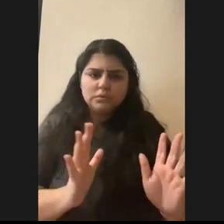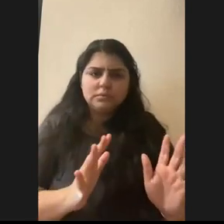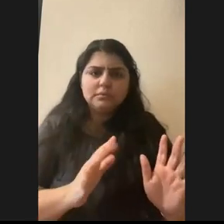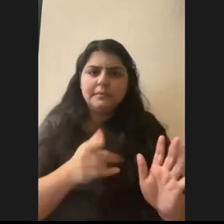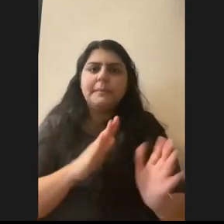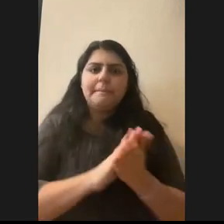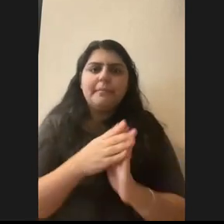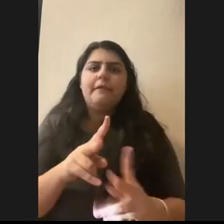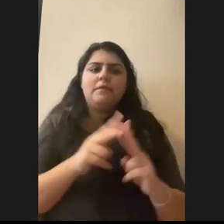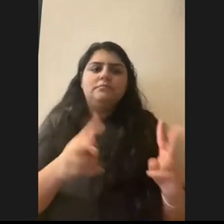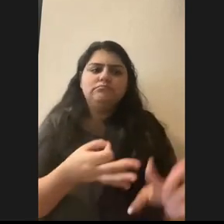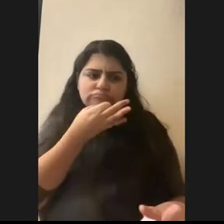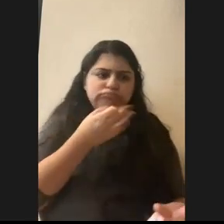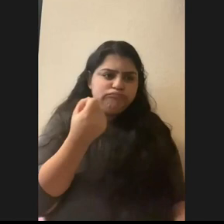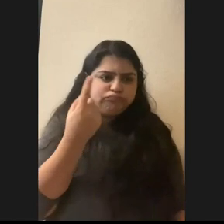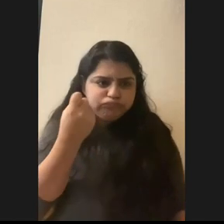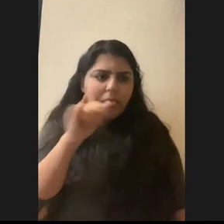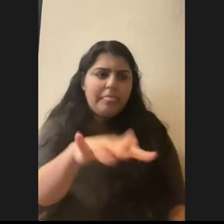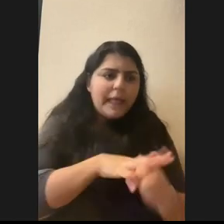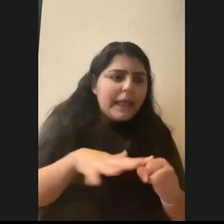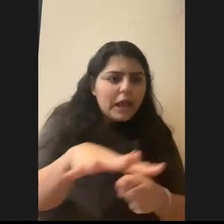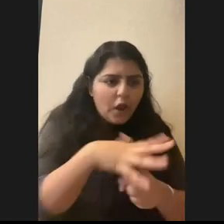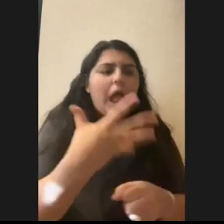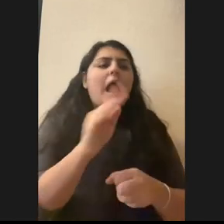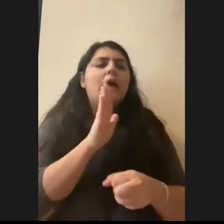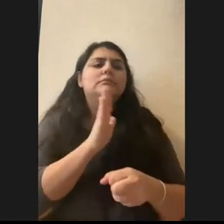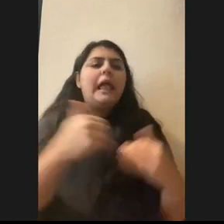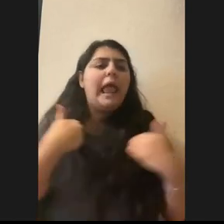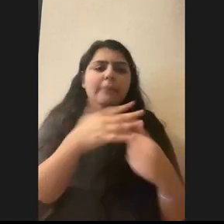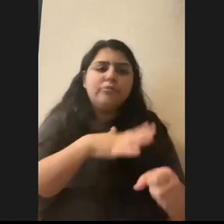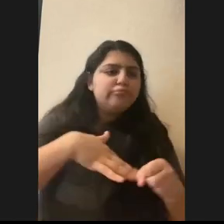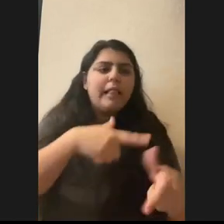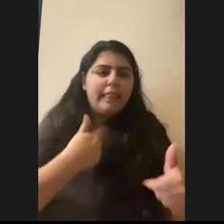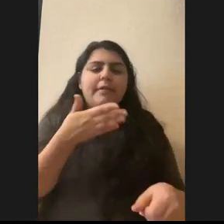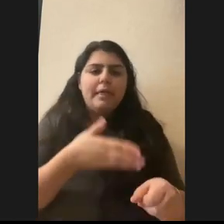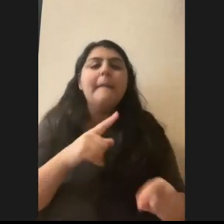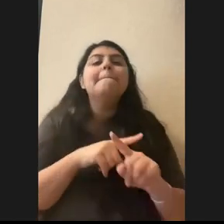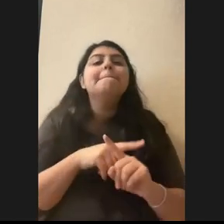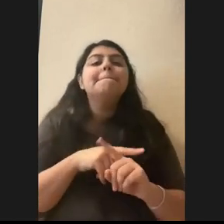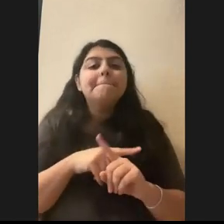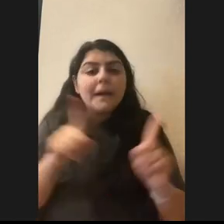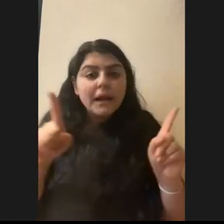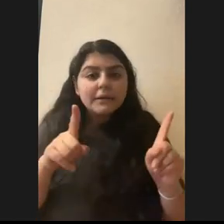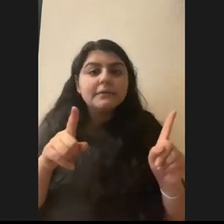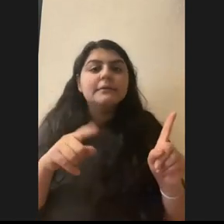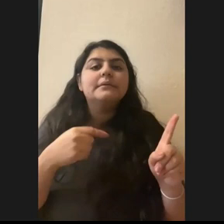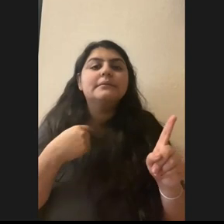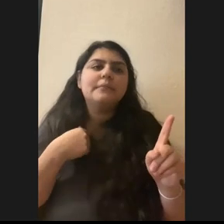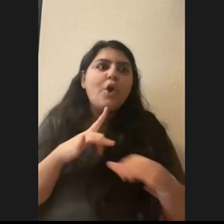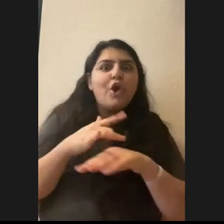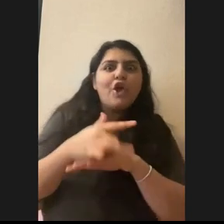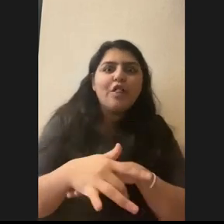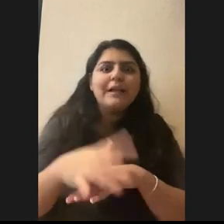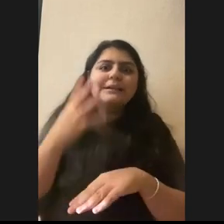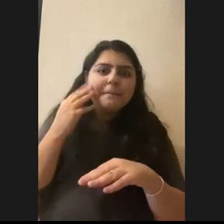really knowledgeable about that area and the species there. Um, but just being, uh, early in my career, I've done a lot of